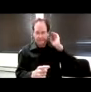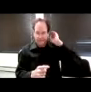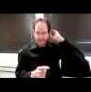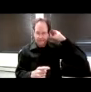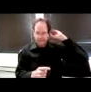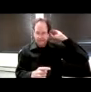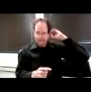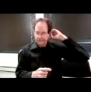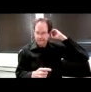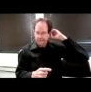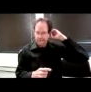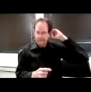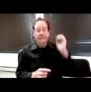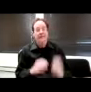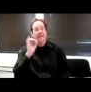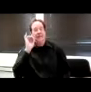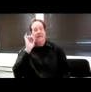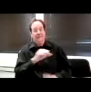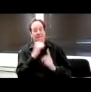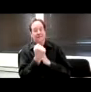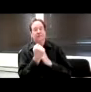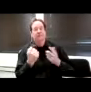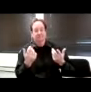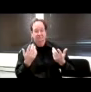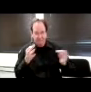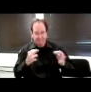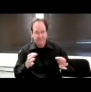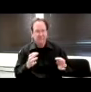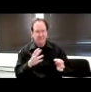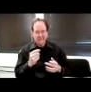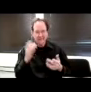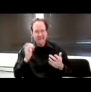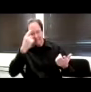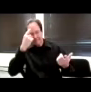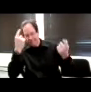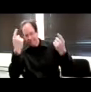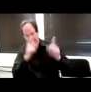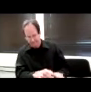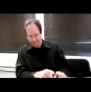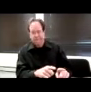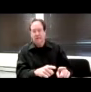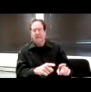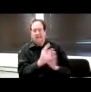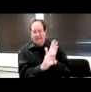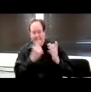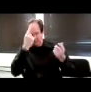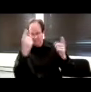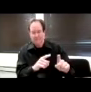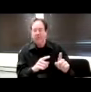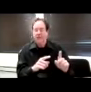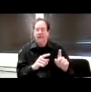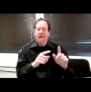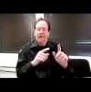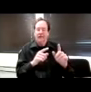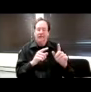Within that, we also want to mention that the settlement terms are one thing, but we really